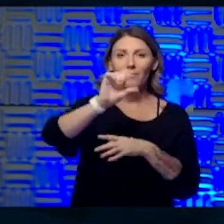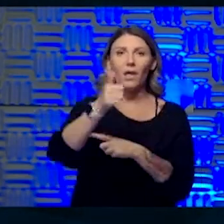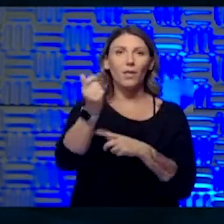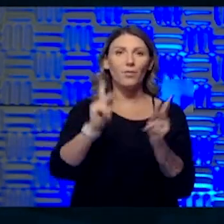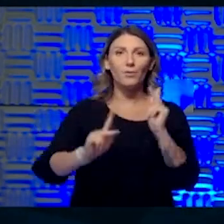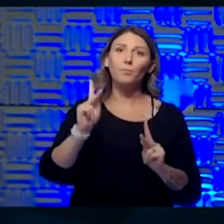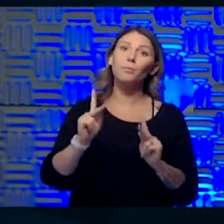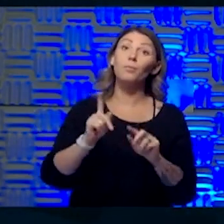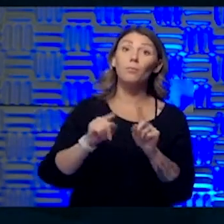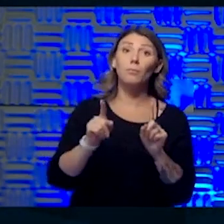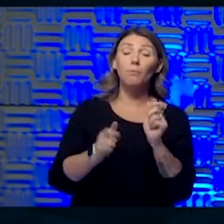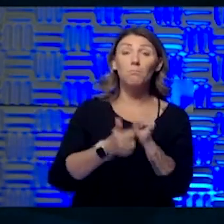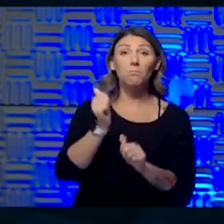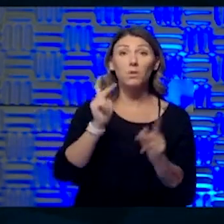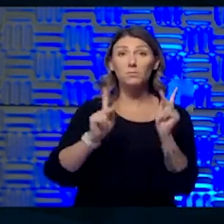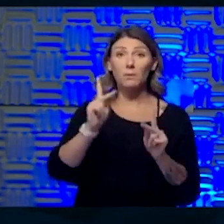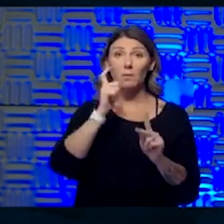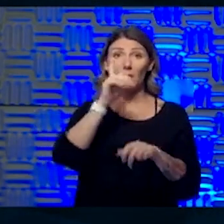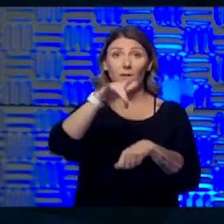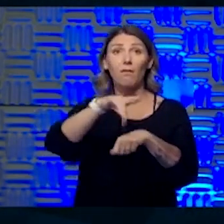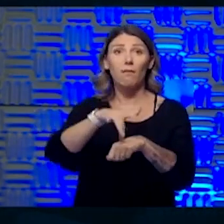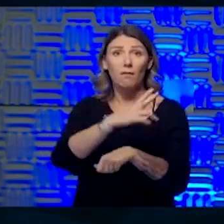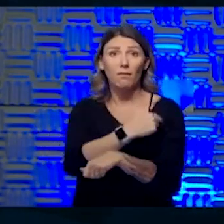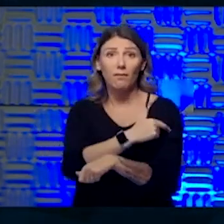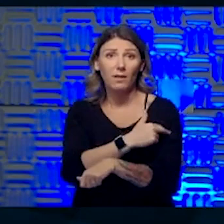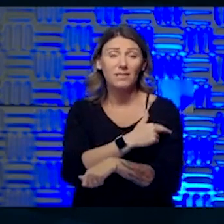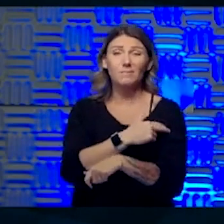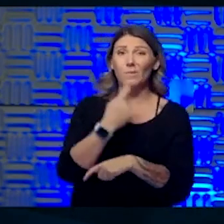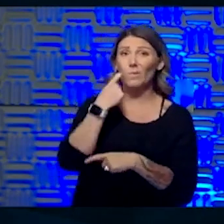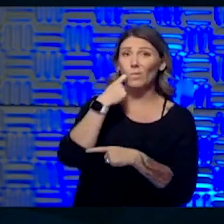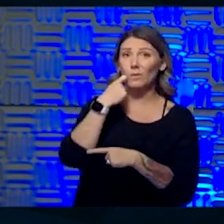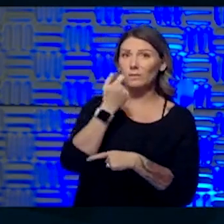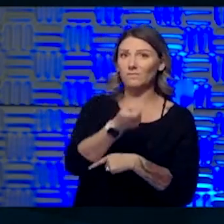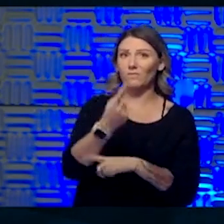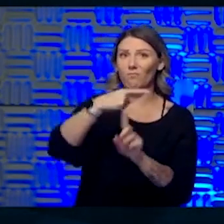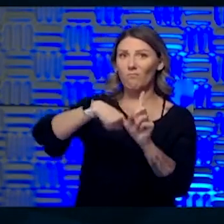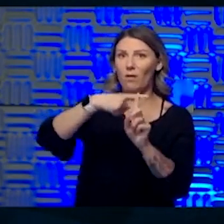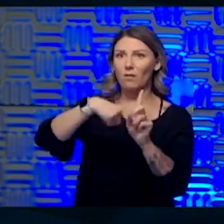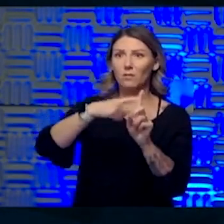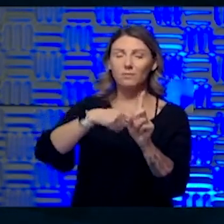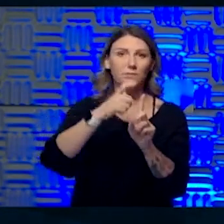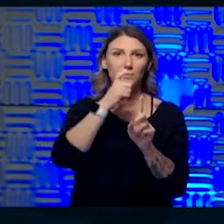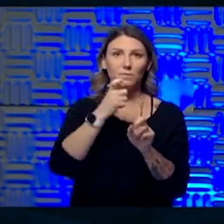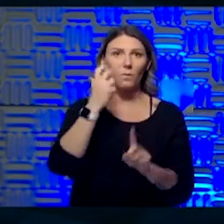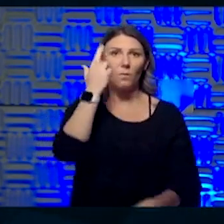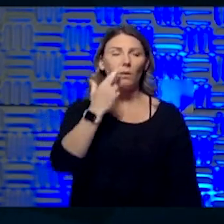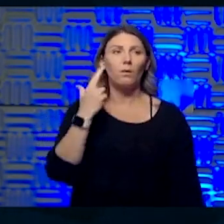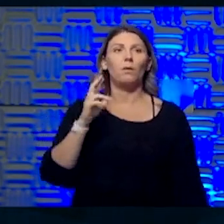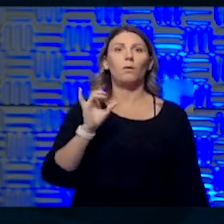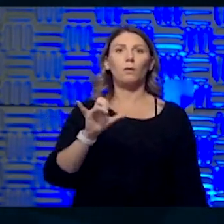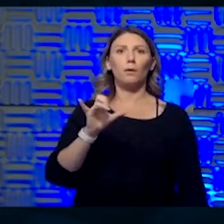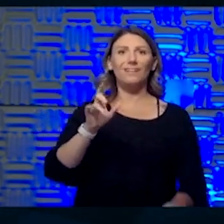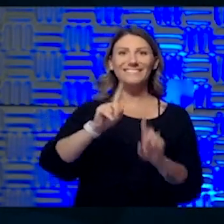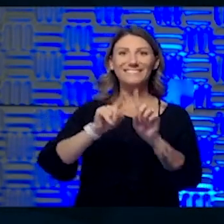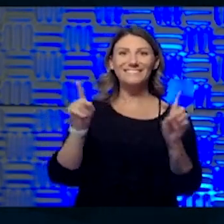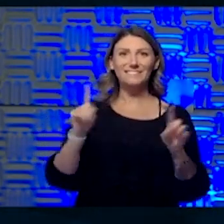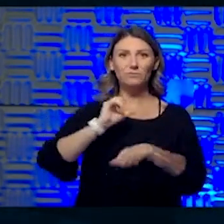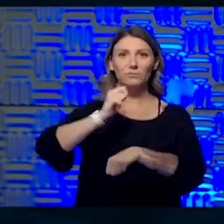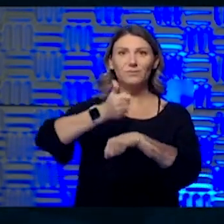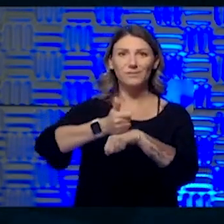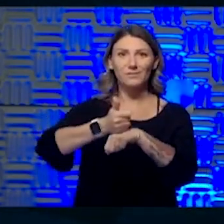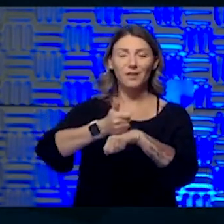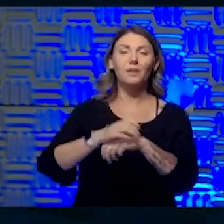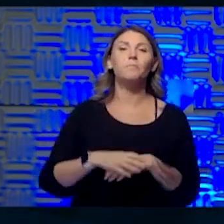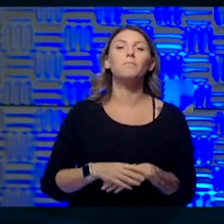people who haven't been to our facilities in the last couple months don't realize that they look very different. So I talked to my patients